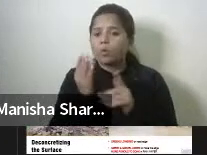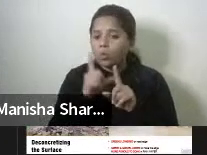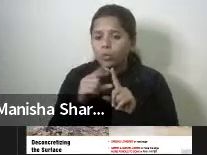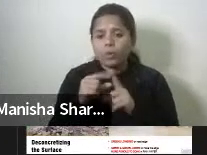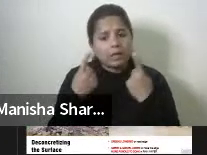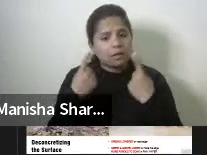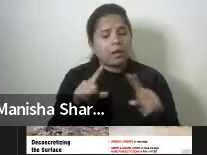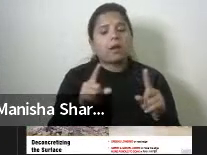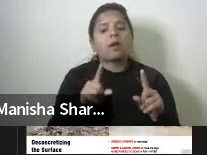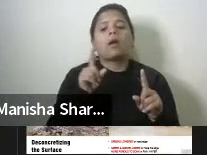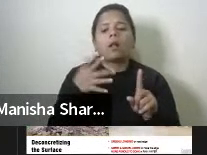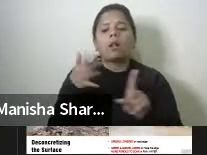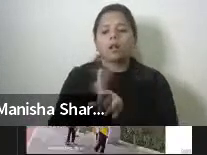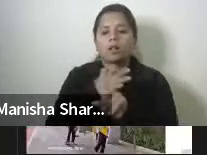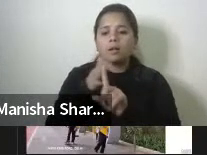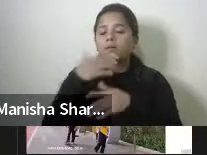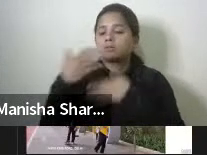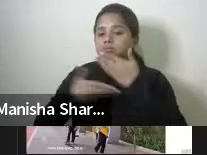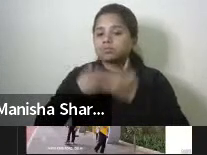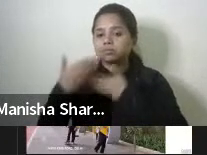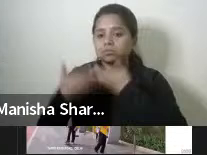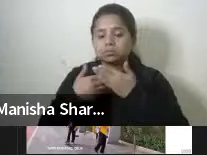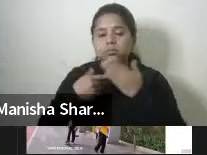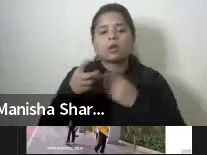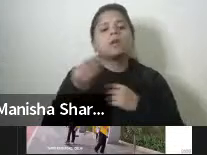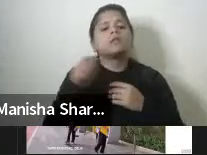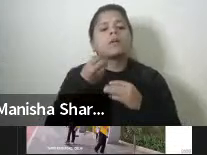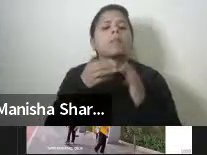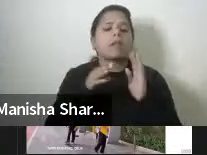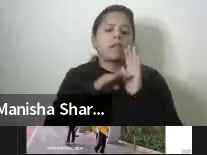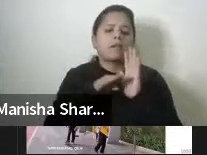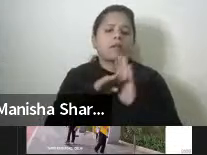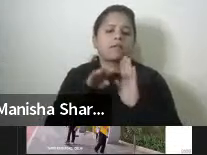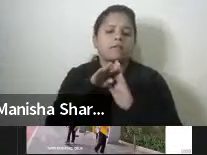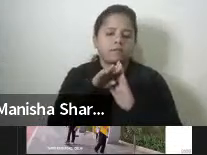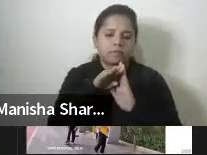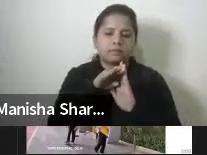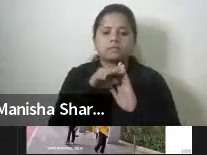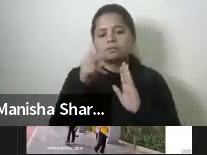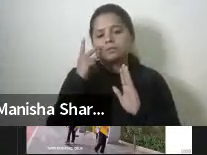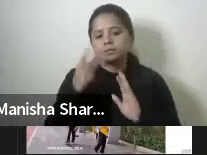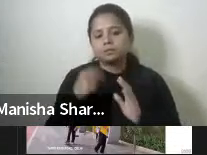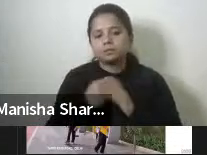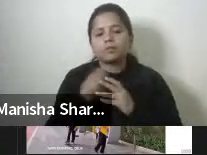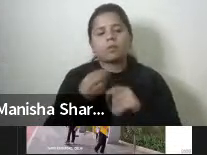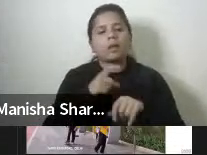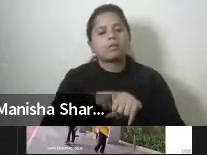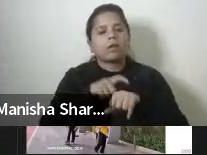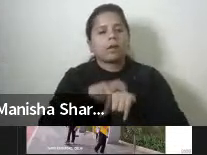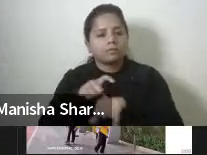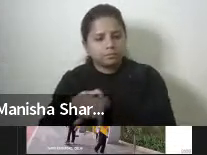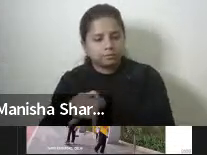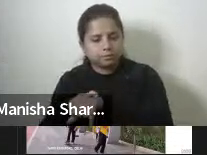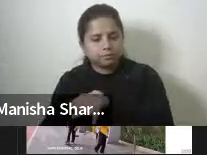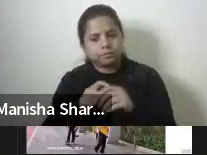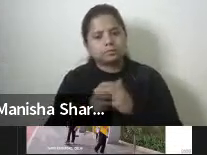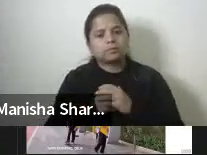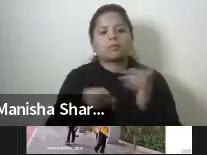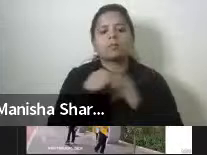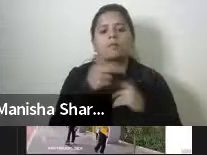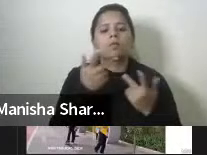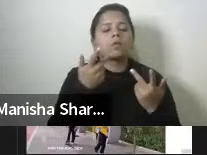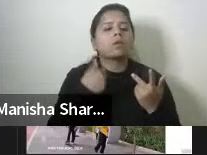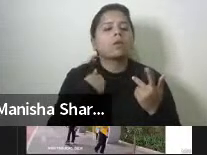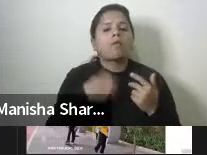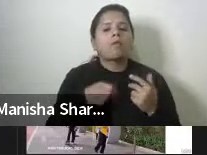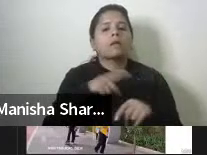So that comes, um, with some level of, uh, you know, time, uh, that we have, uh,